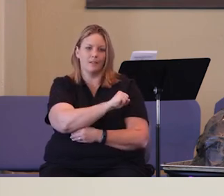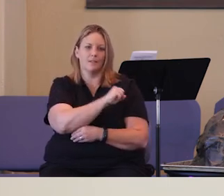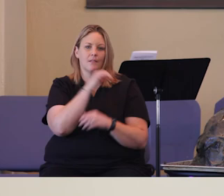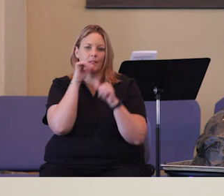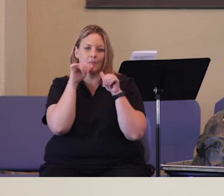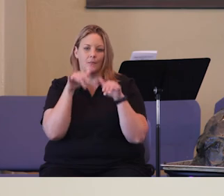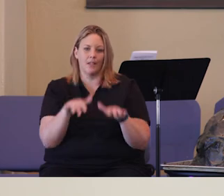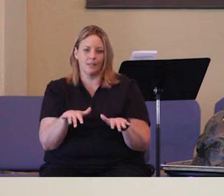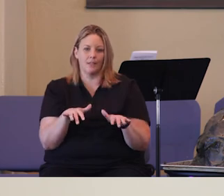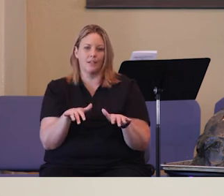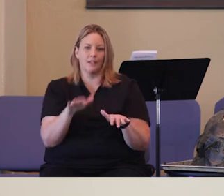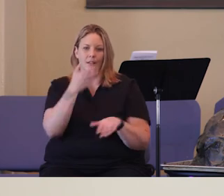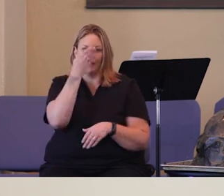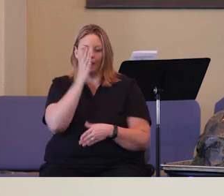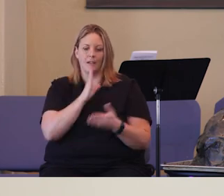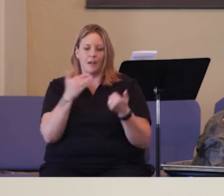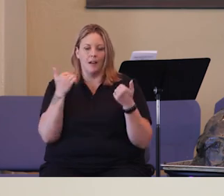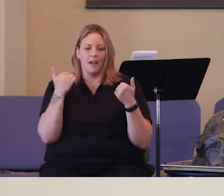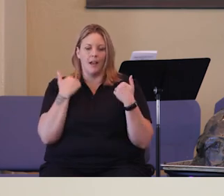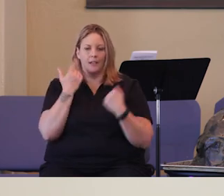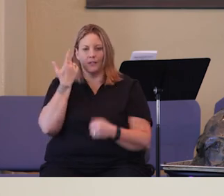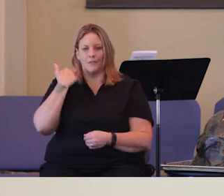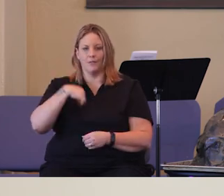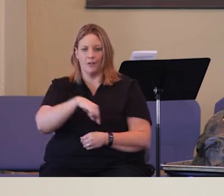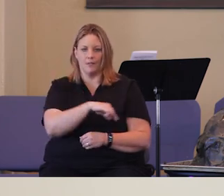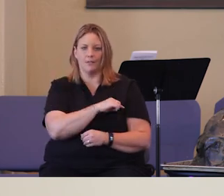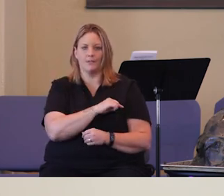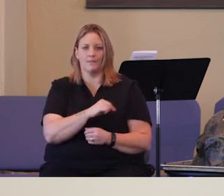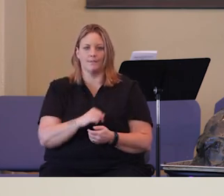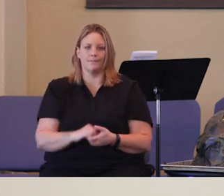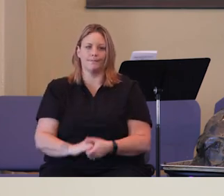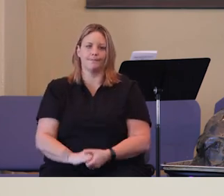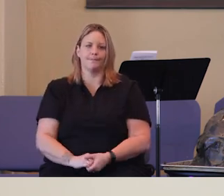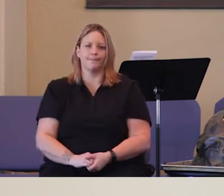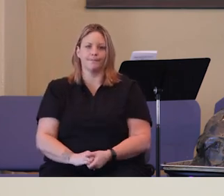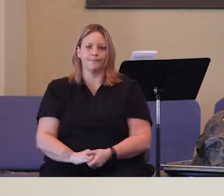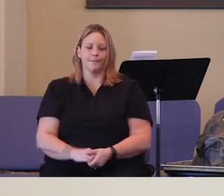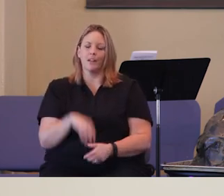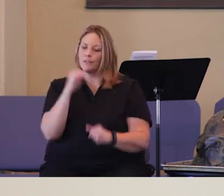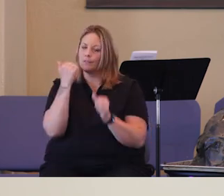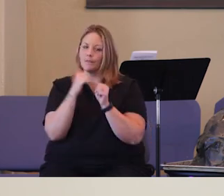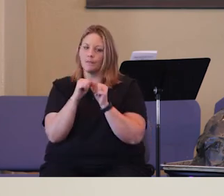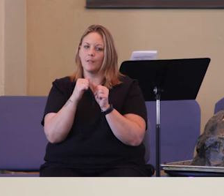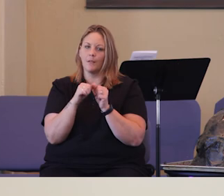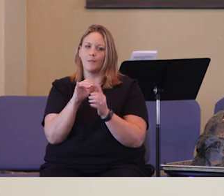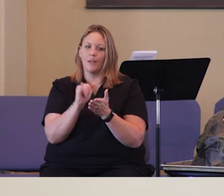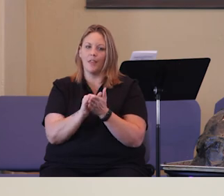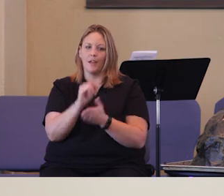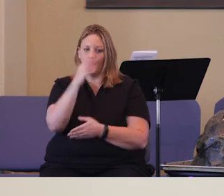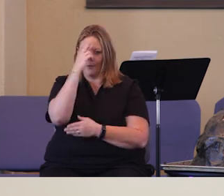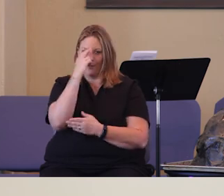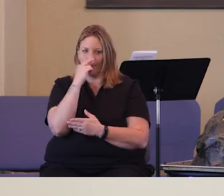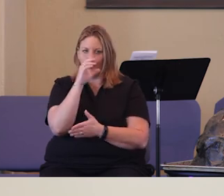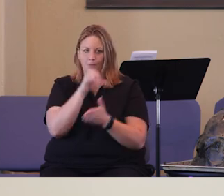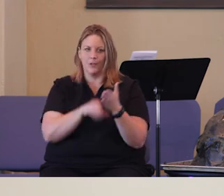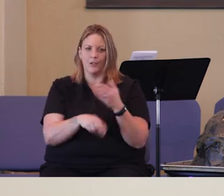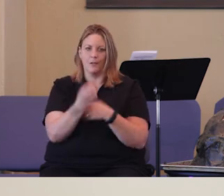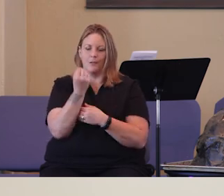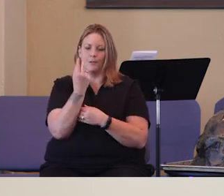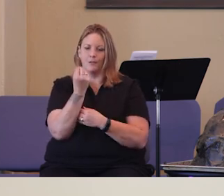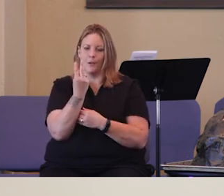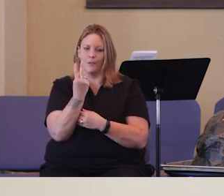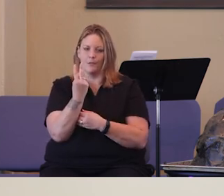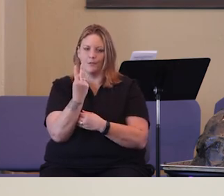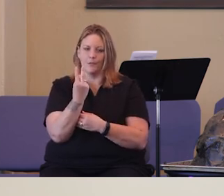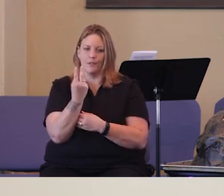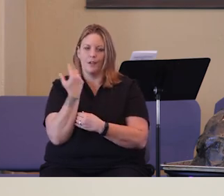miss the blessings that God has for us. And remember that Romans 12